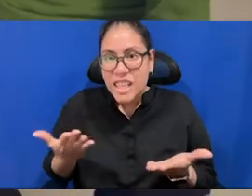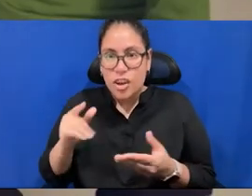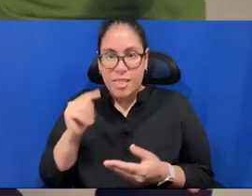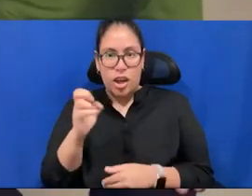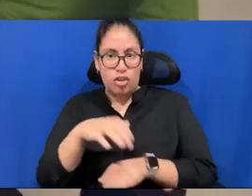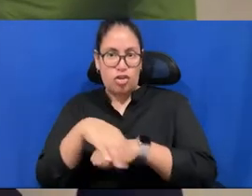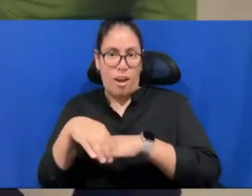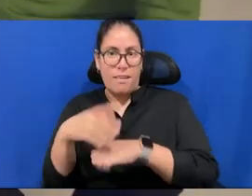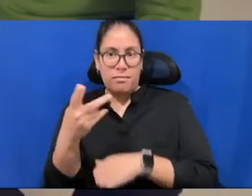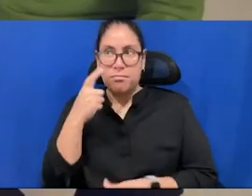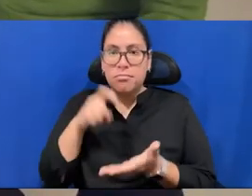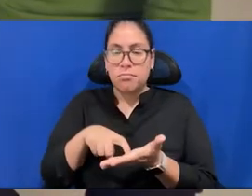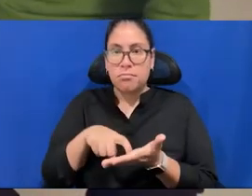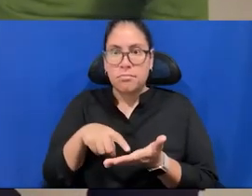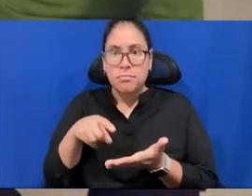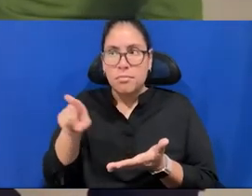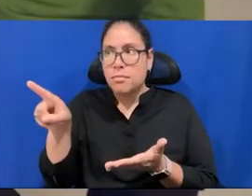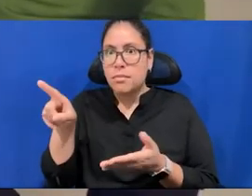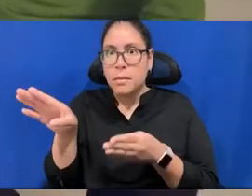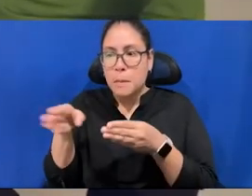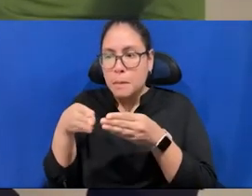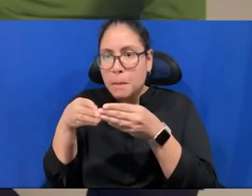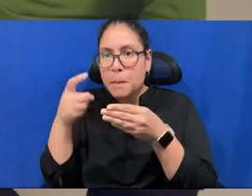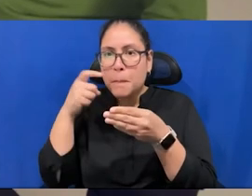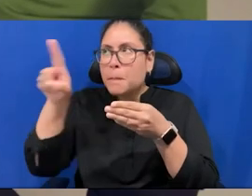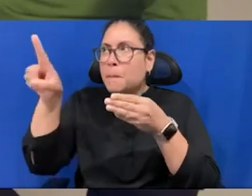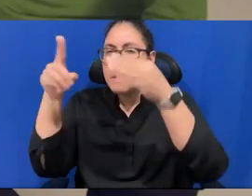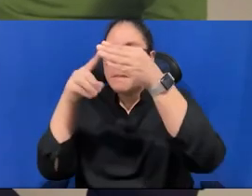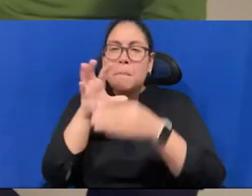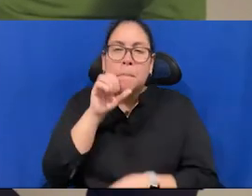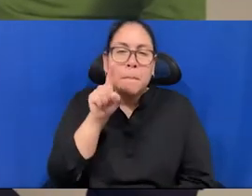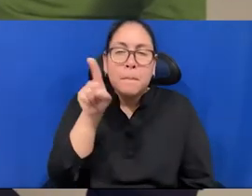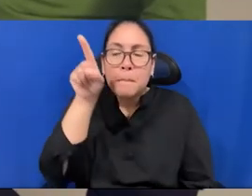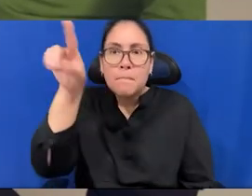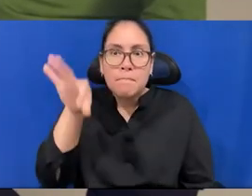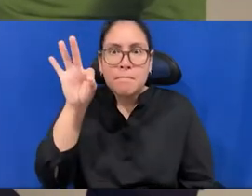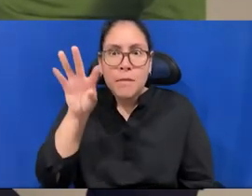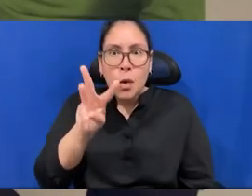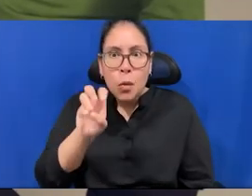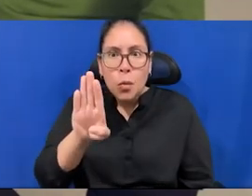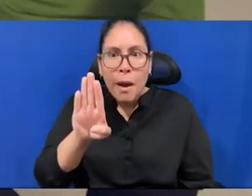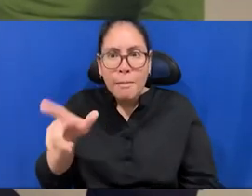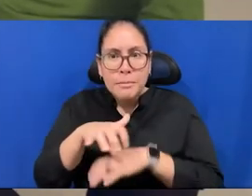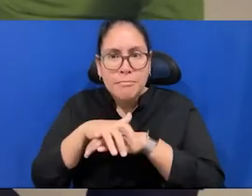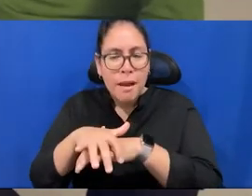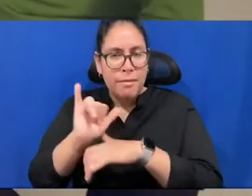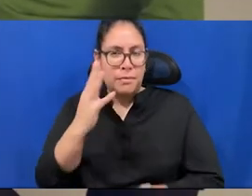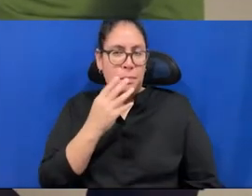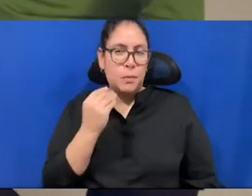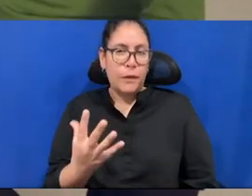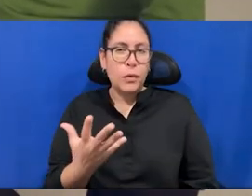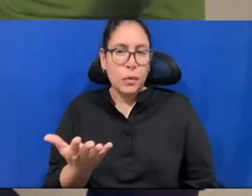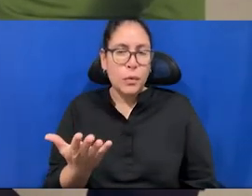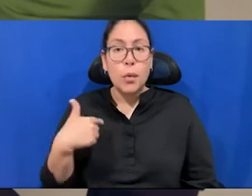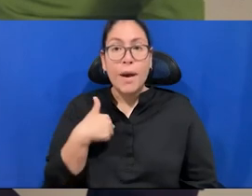cracks of the doors and they're hopefully enjoying now their respect. And this means it was very beautiful also. You know, sometimes we have these best management